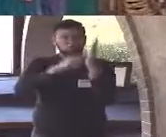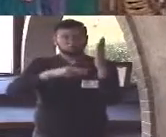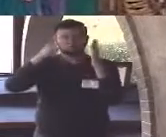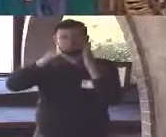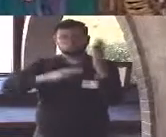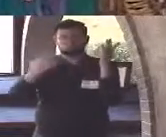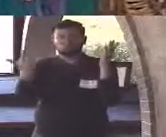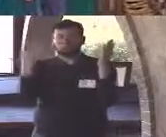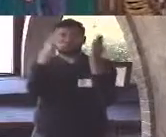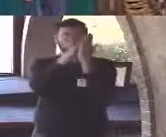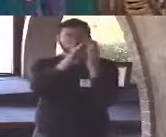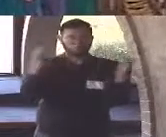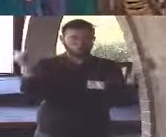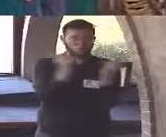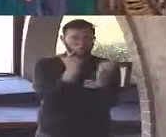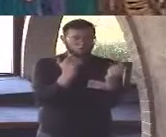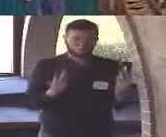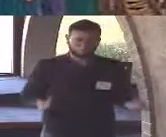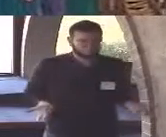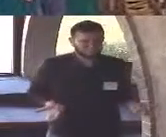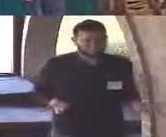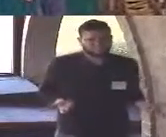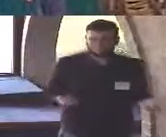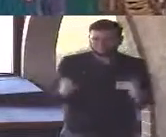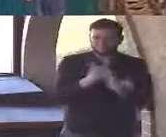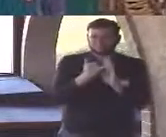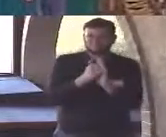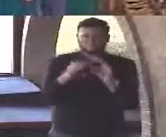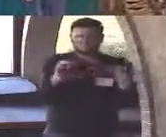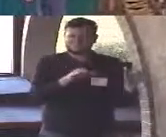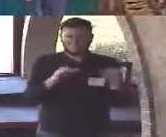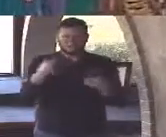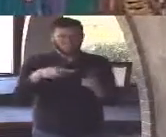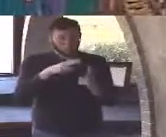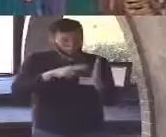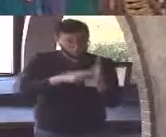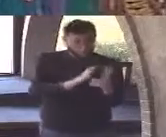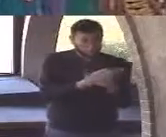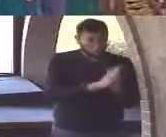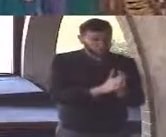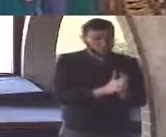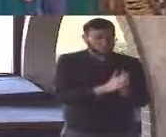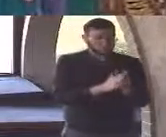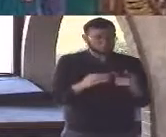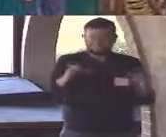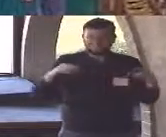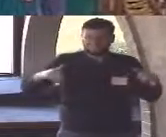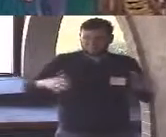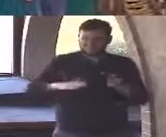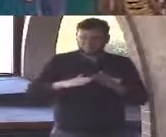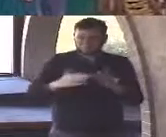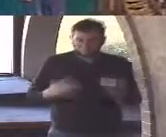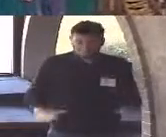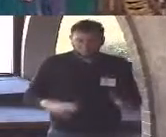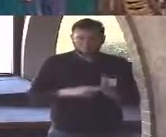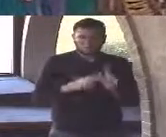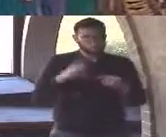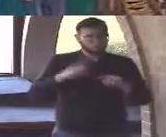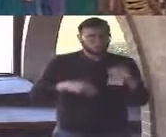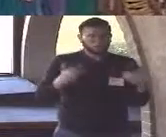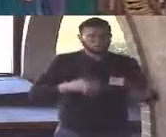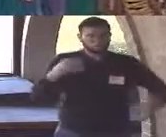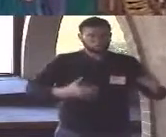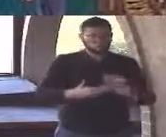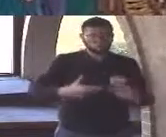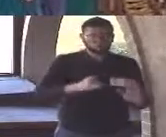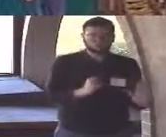that you have not read cover to cover number two become aware of the biases that